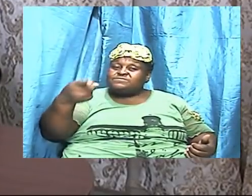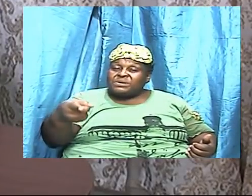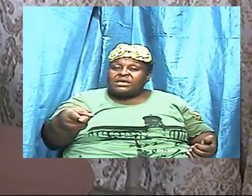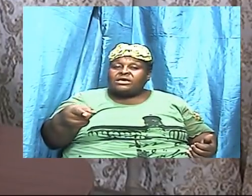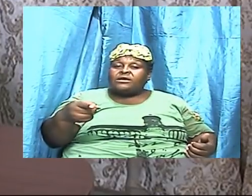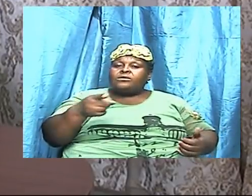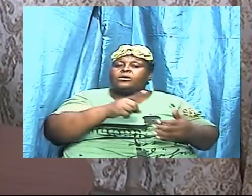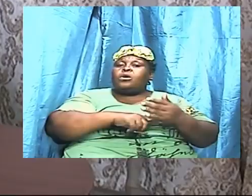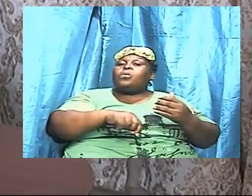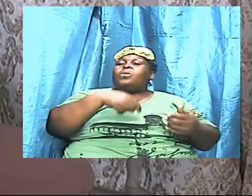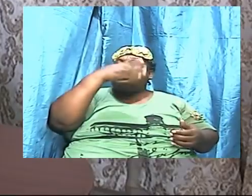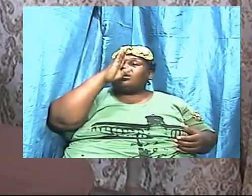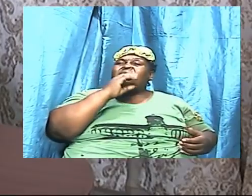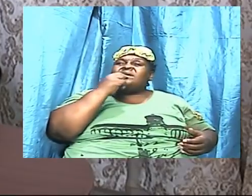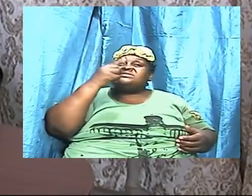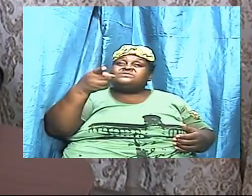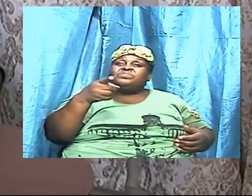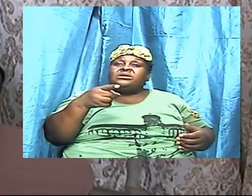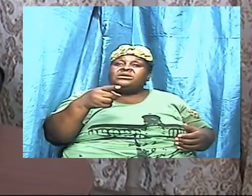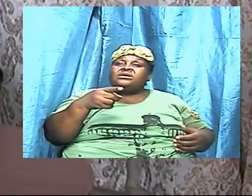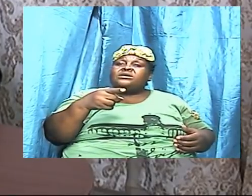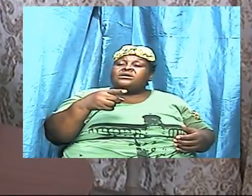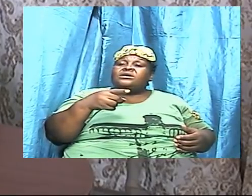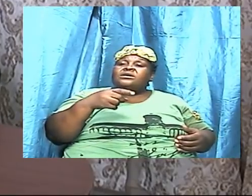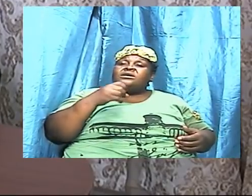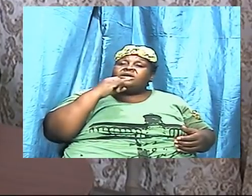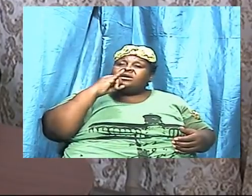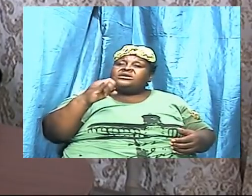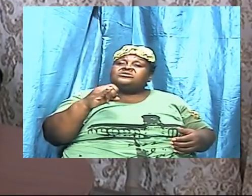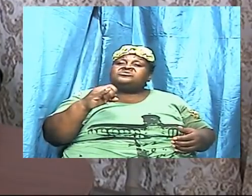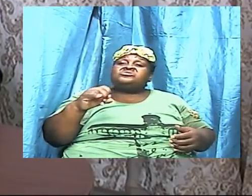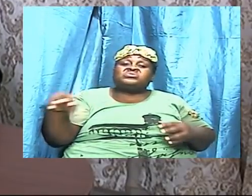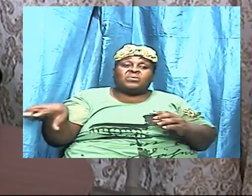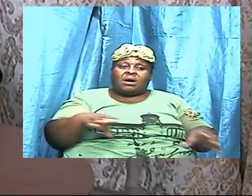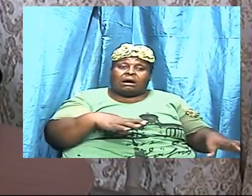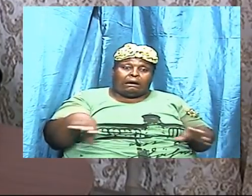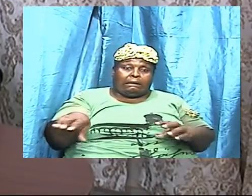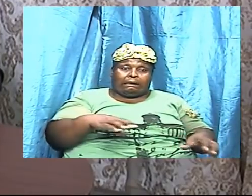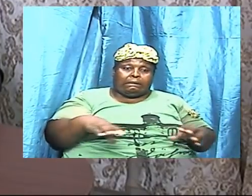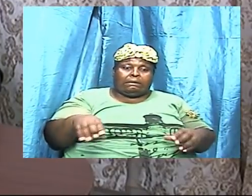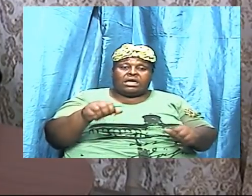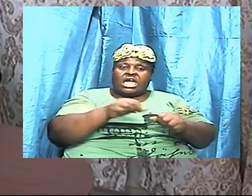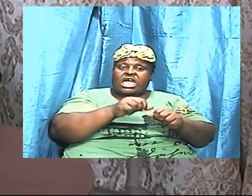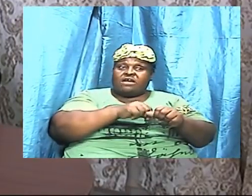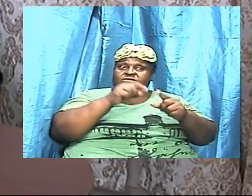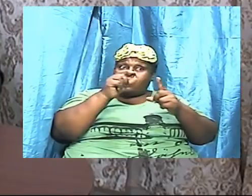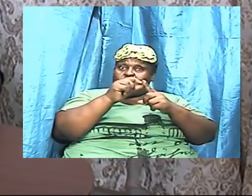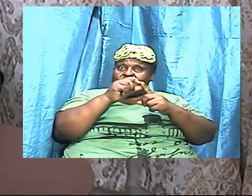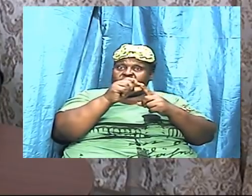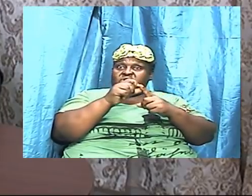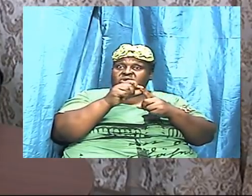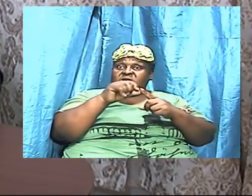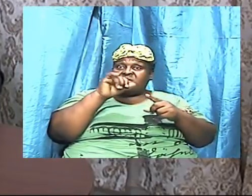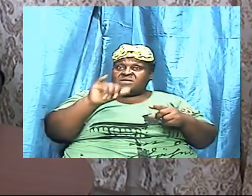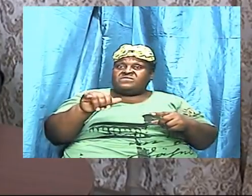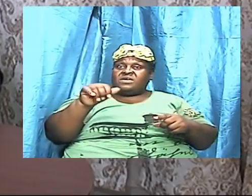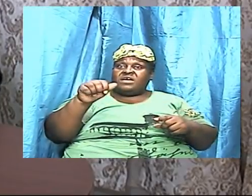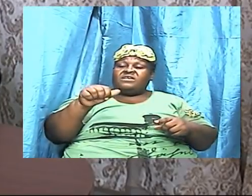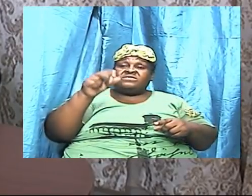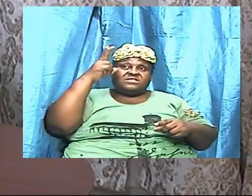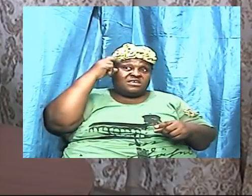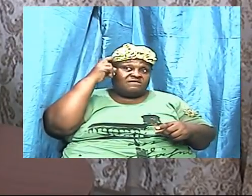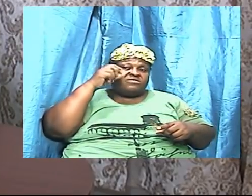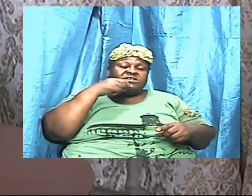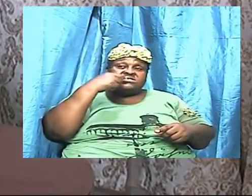every push and every word that the adversary is going to speak into your mind and into